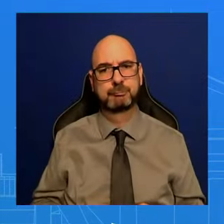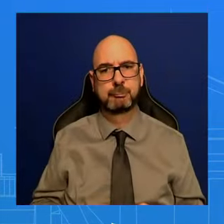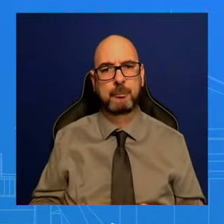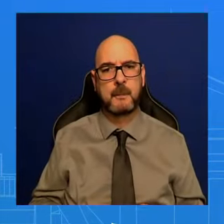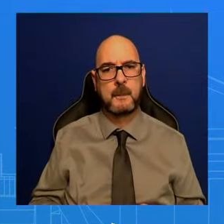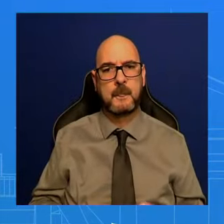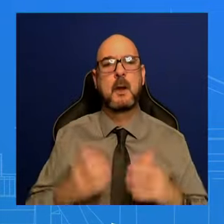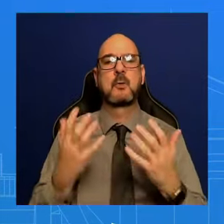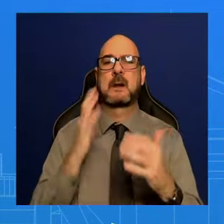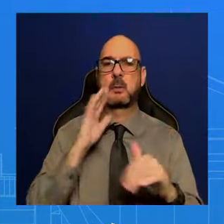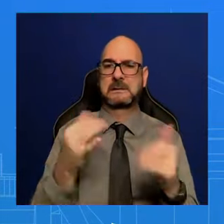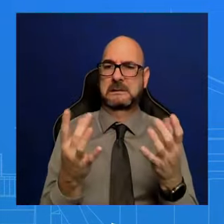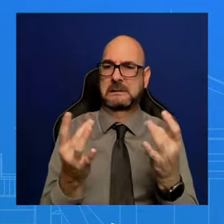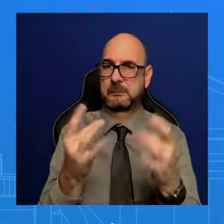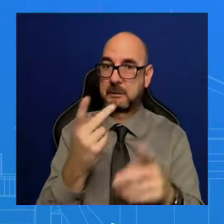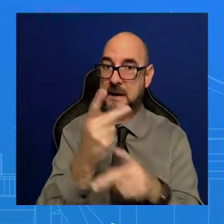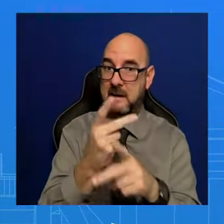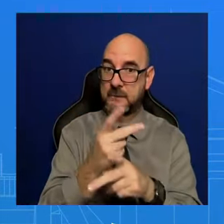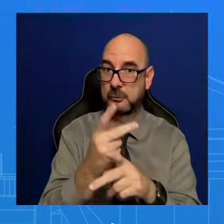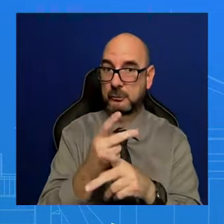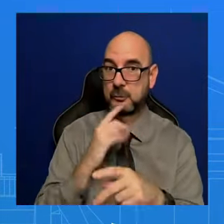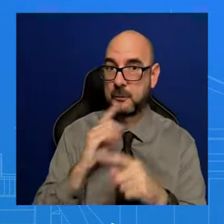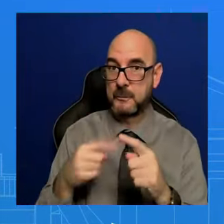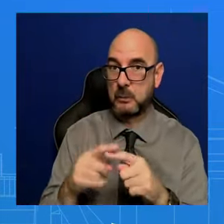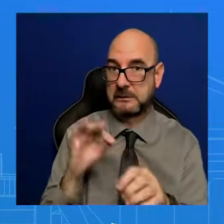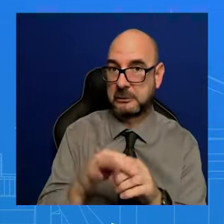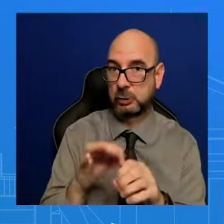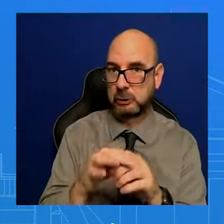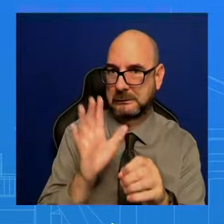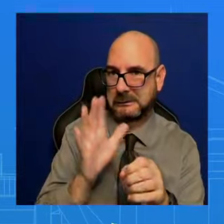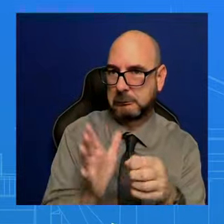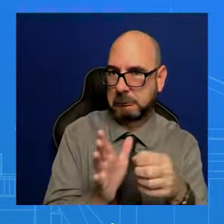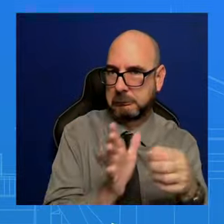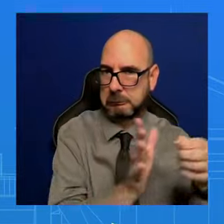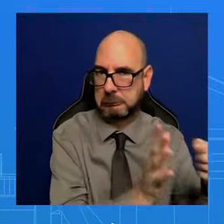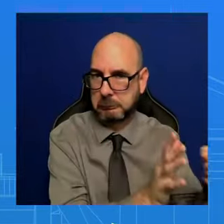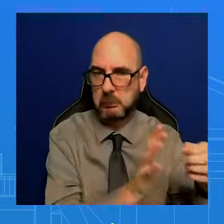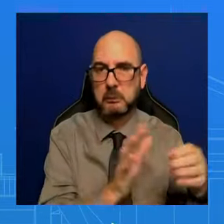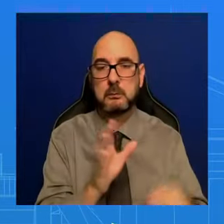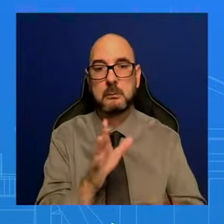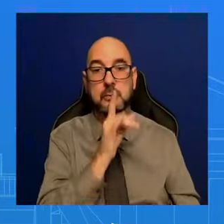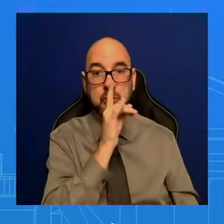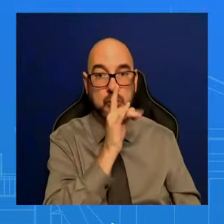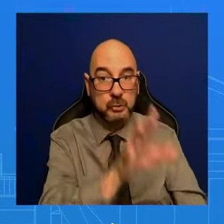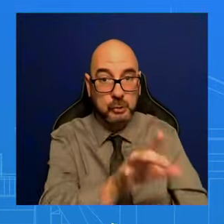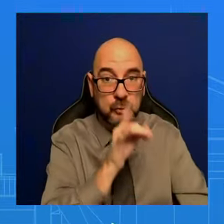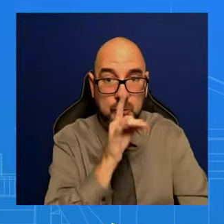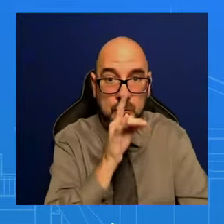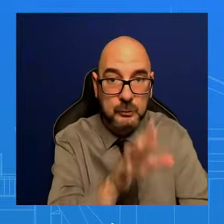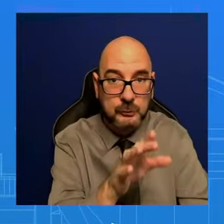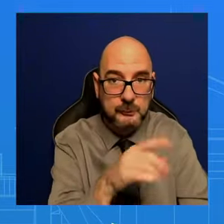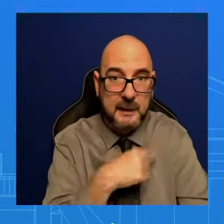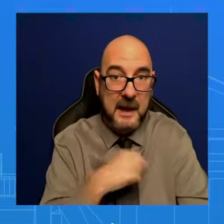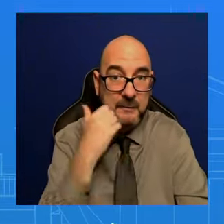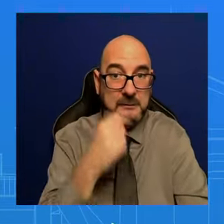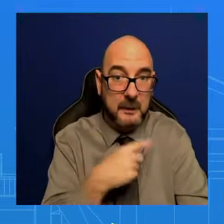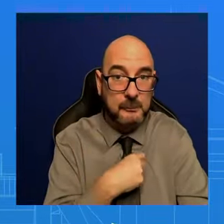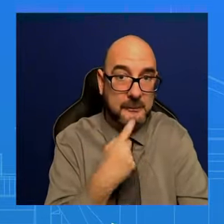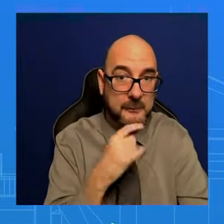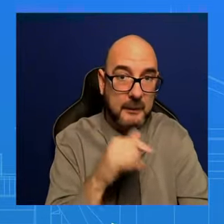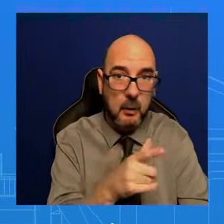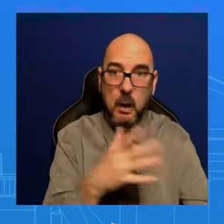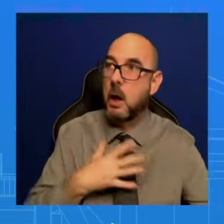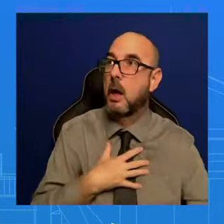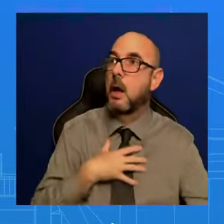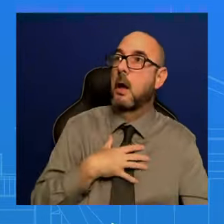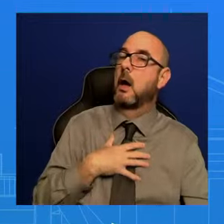election and upcoming election. It's going to be super—no, wait. Every time I say that, everyone gets a little upset that I say that,